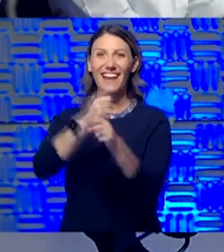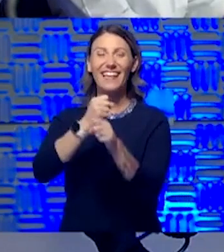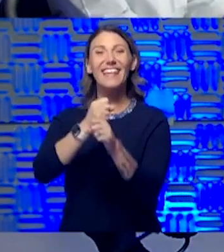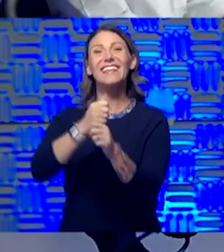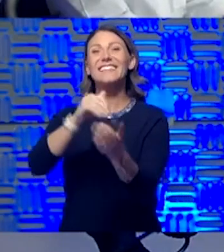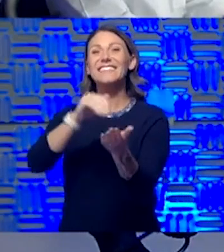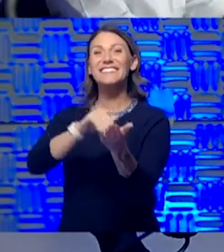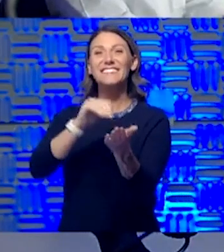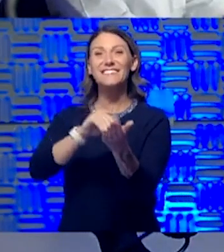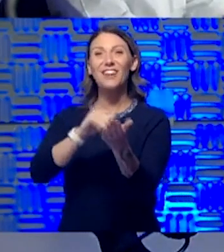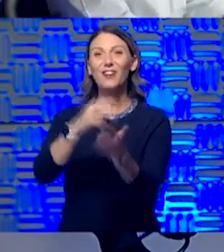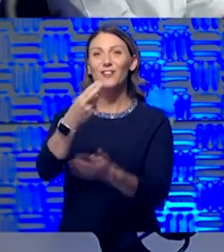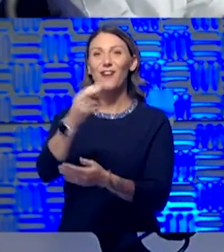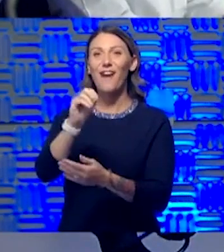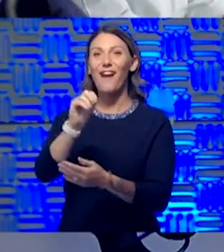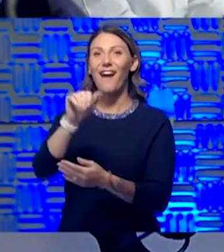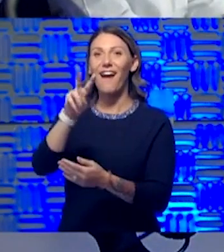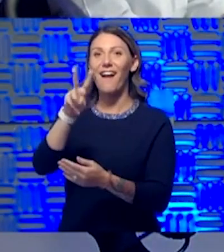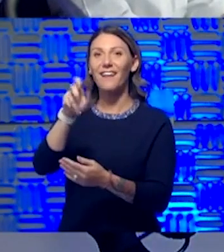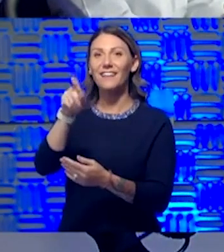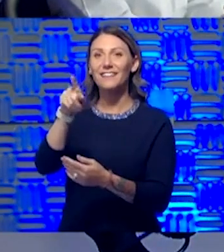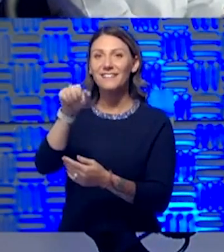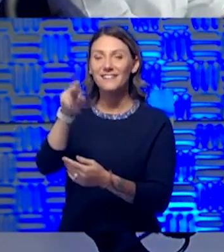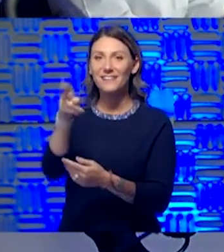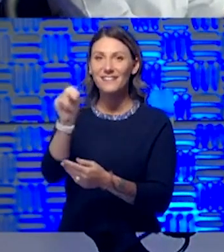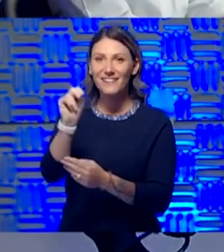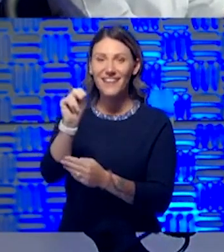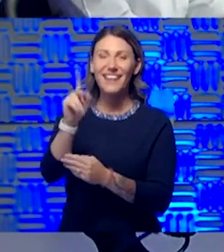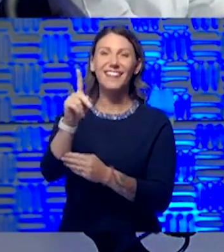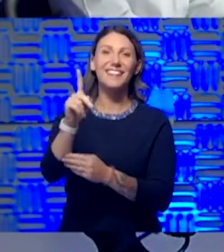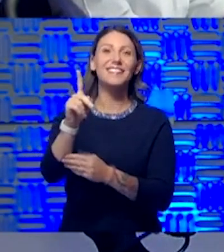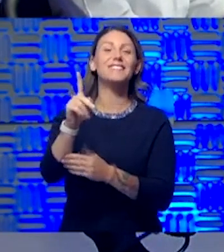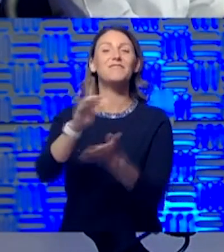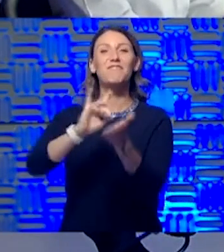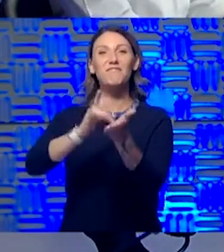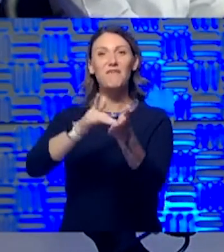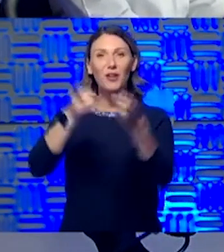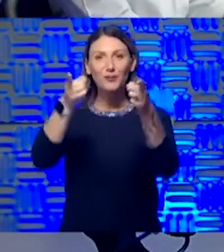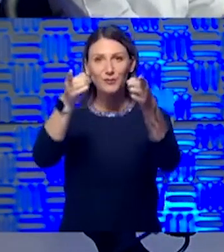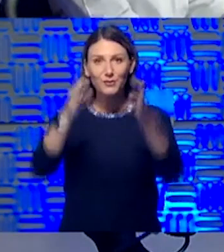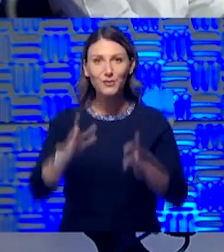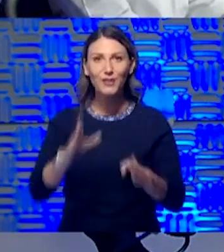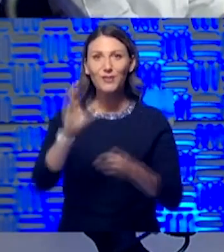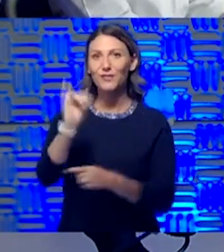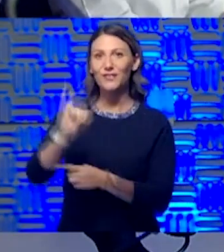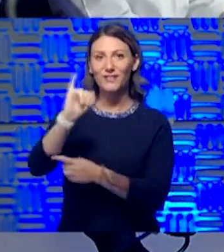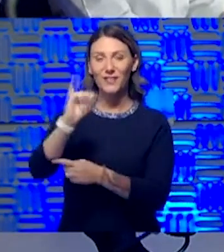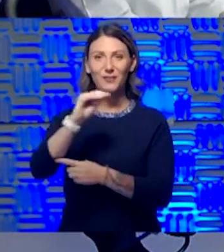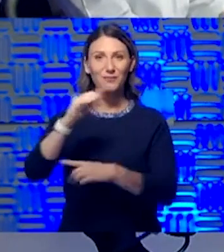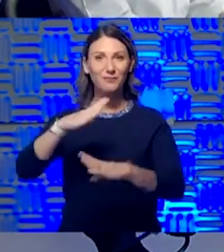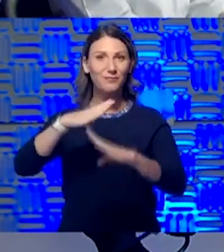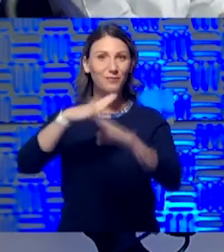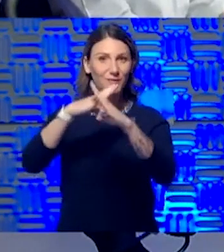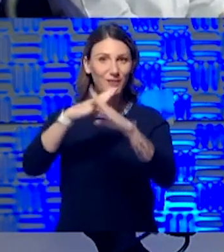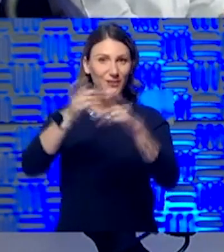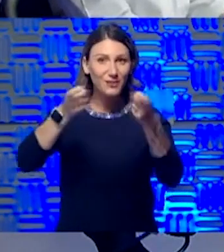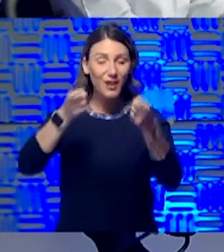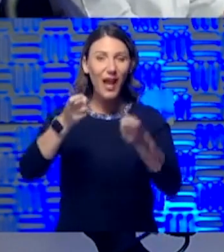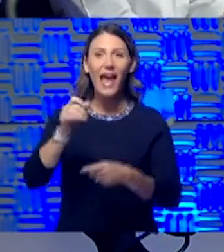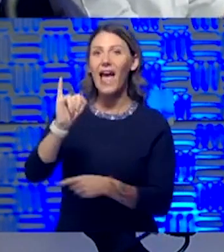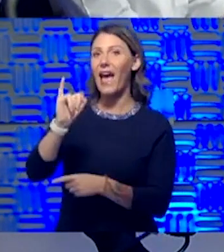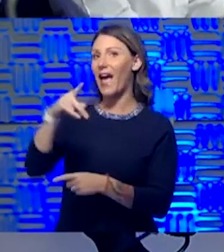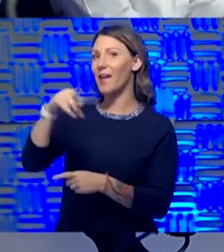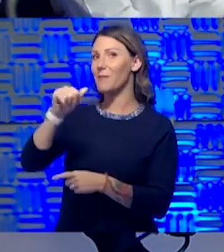Hawke, our Chief, our Medical Director of Infection Prevention and Control. I can never get through that either. IPAC.